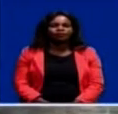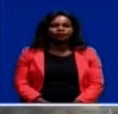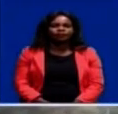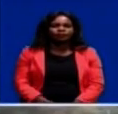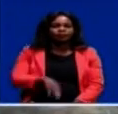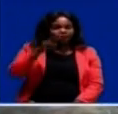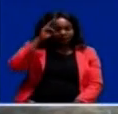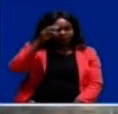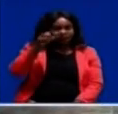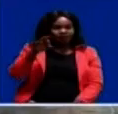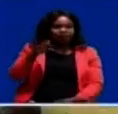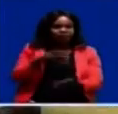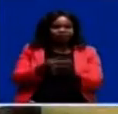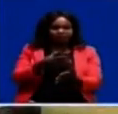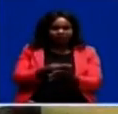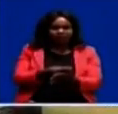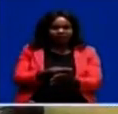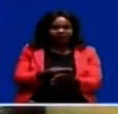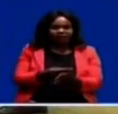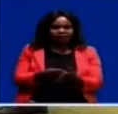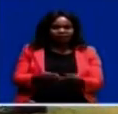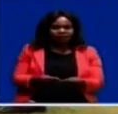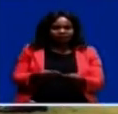The Ministry of Finance gives...